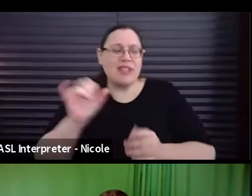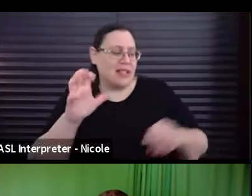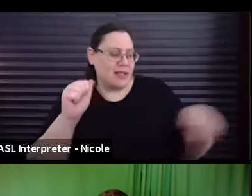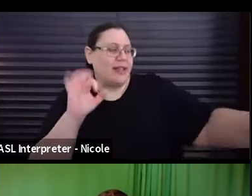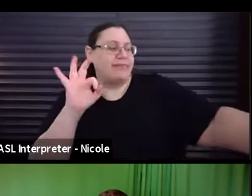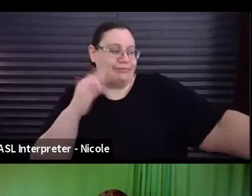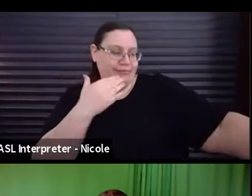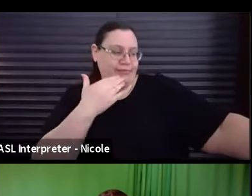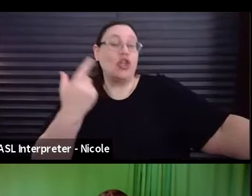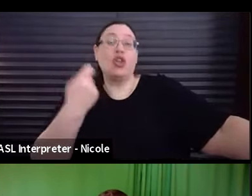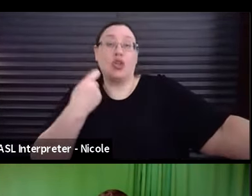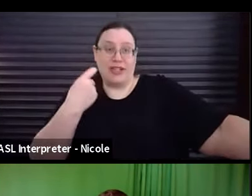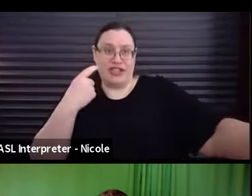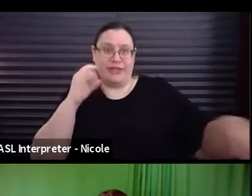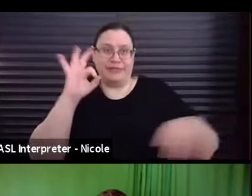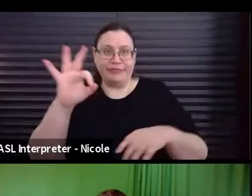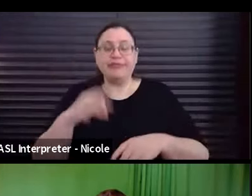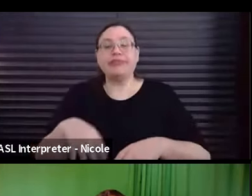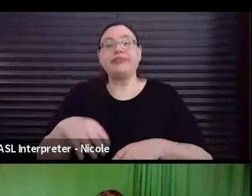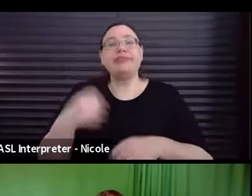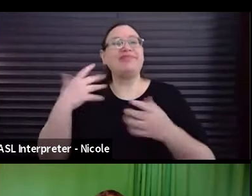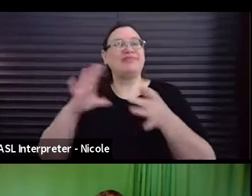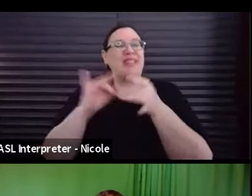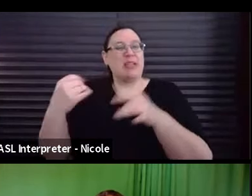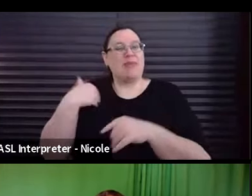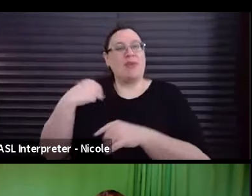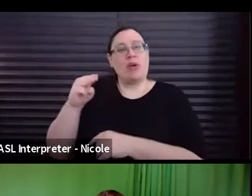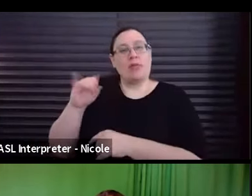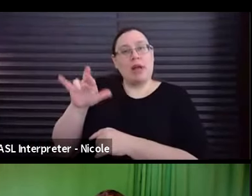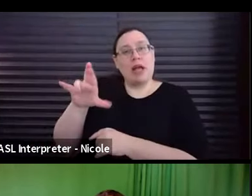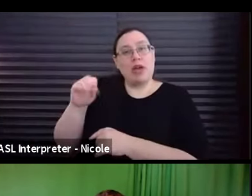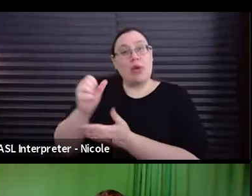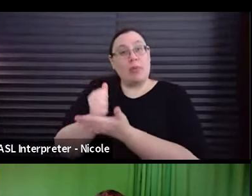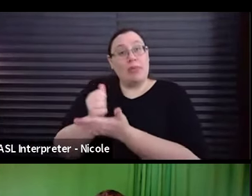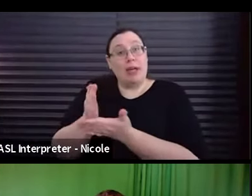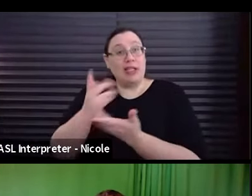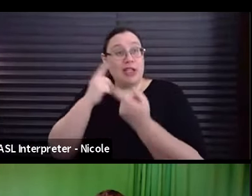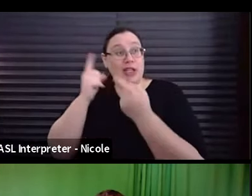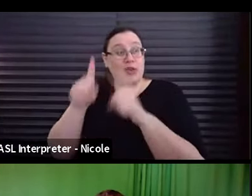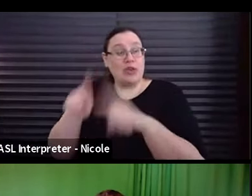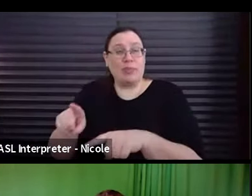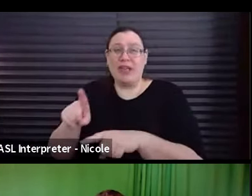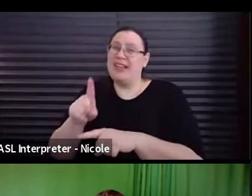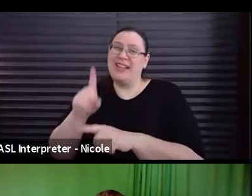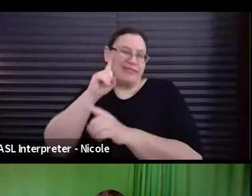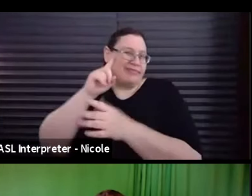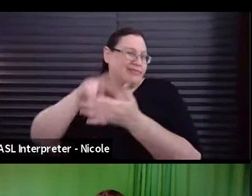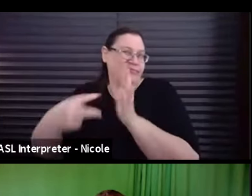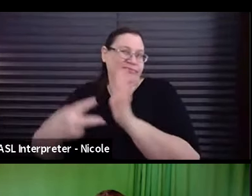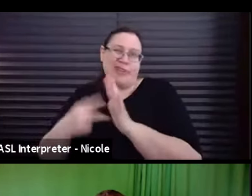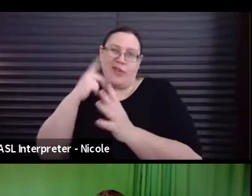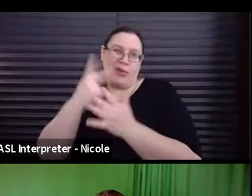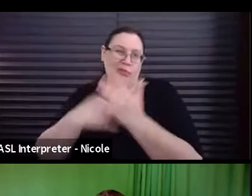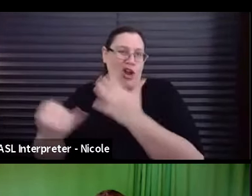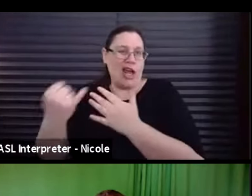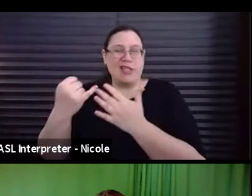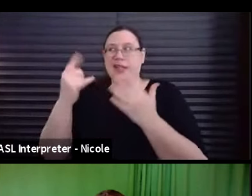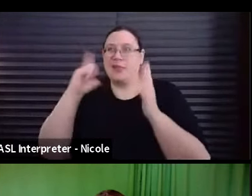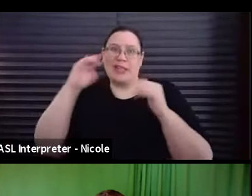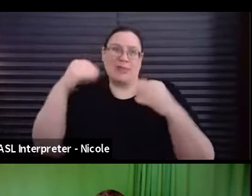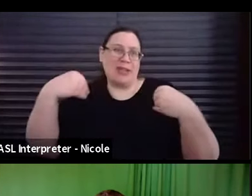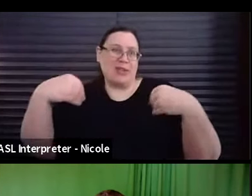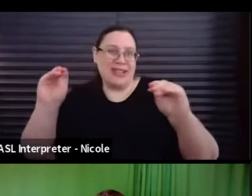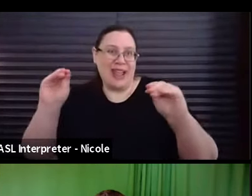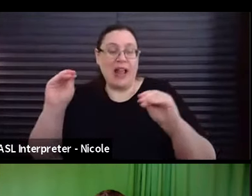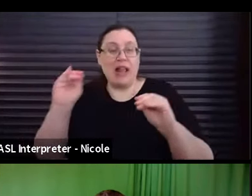a good question. You know, as we've mentioned, the micro budget agreement really isn't intended for projects that are going to sell somewhere. If you are